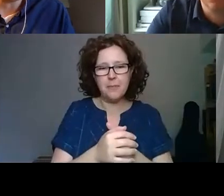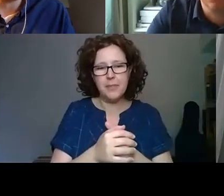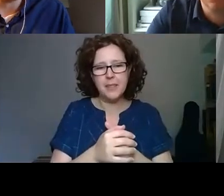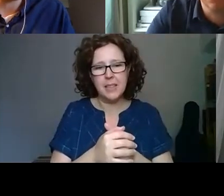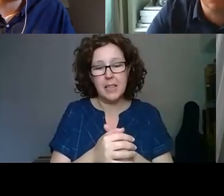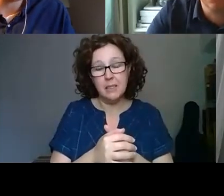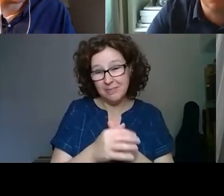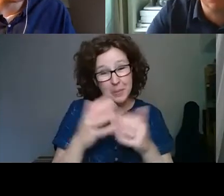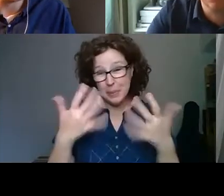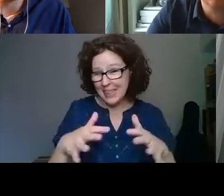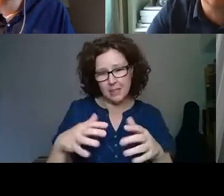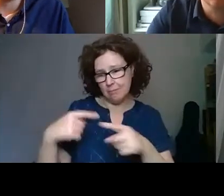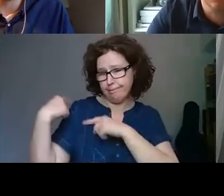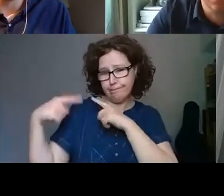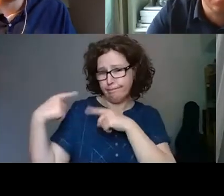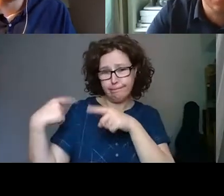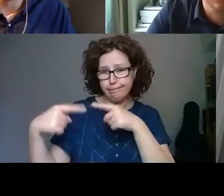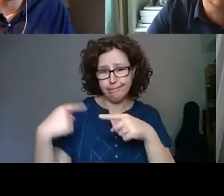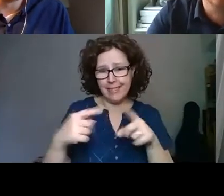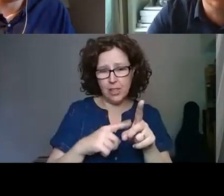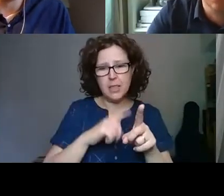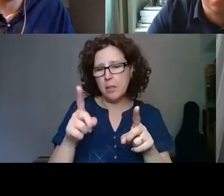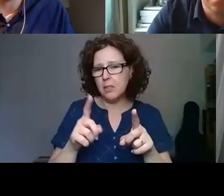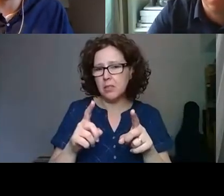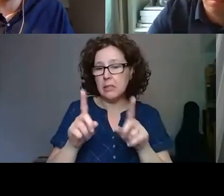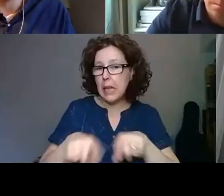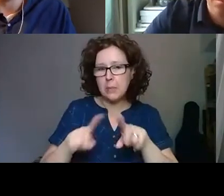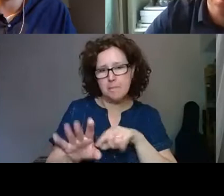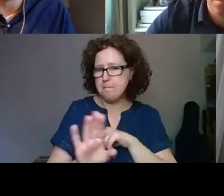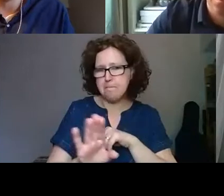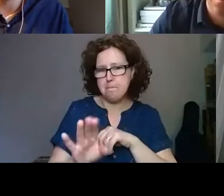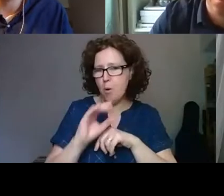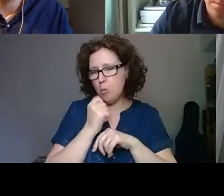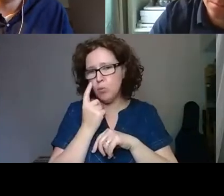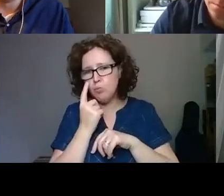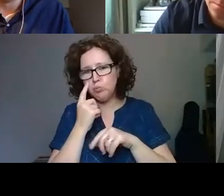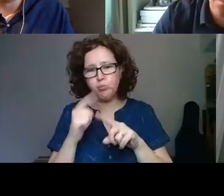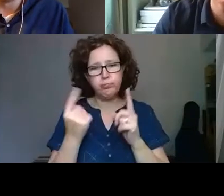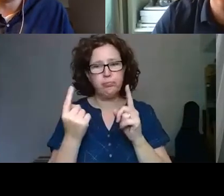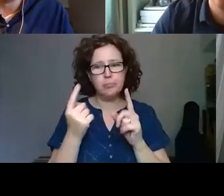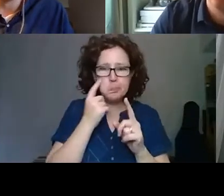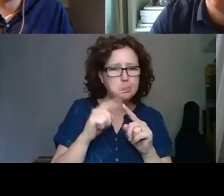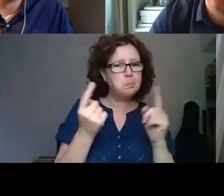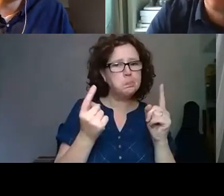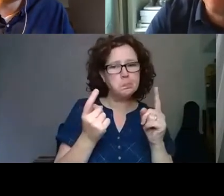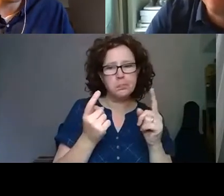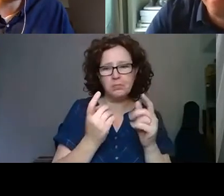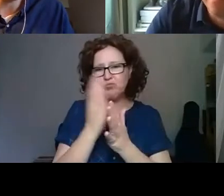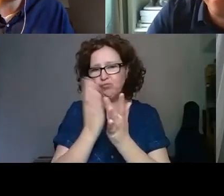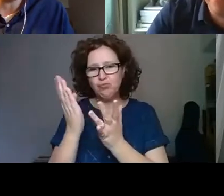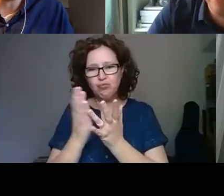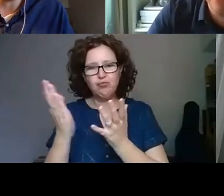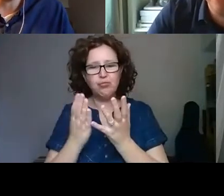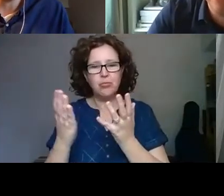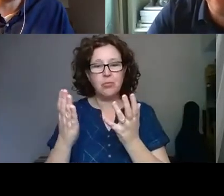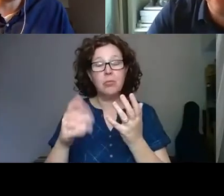suppose we've been doing this for quite a long time. We're constantly diversifying, constantly changing, constantly trying to find new ways to do that. And then since